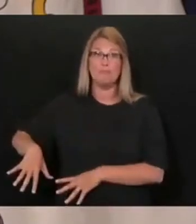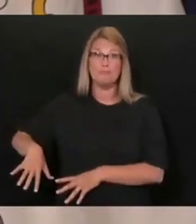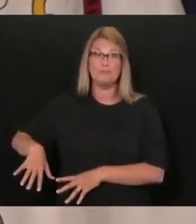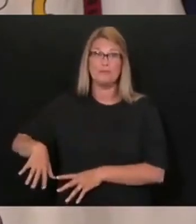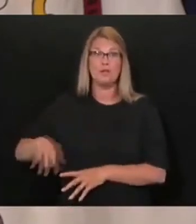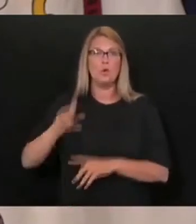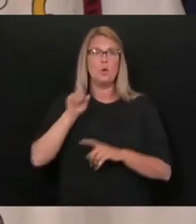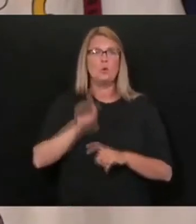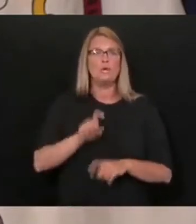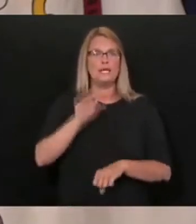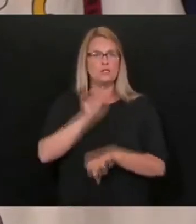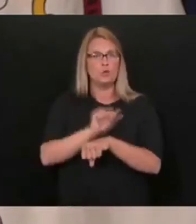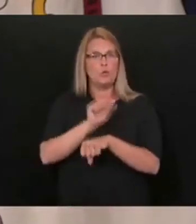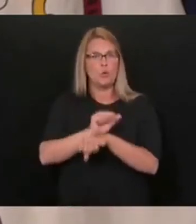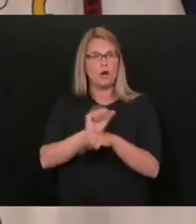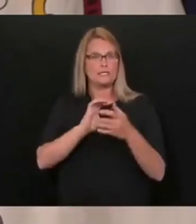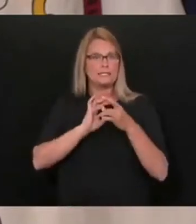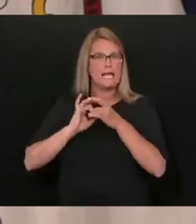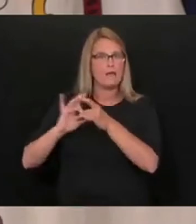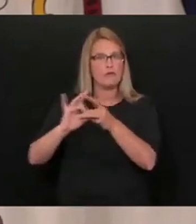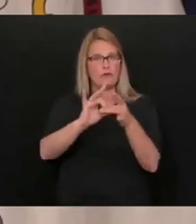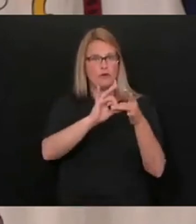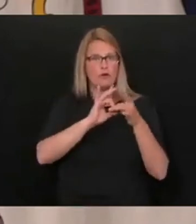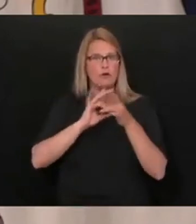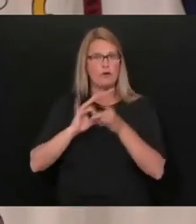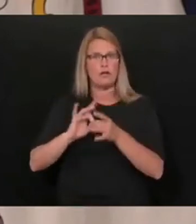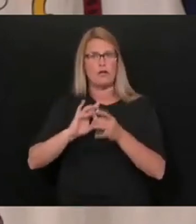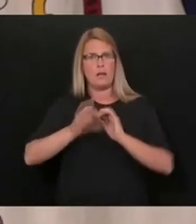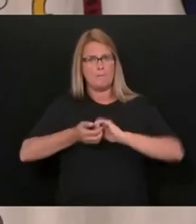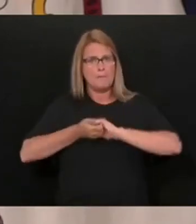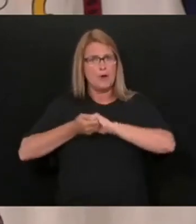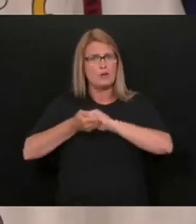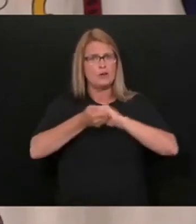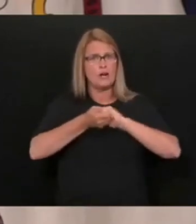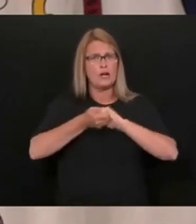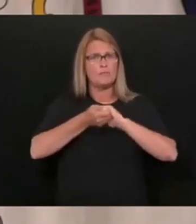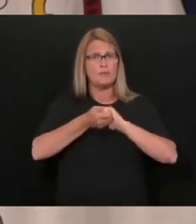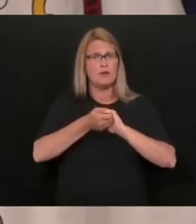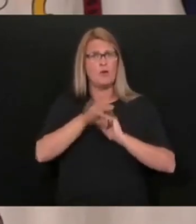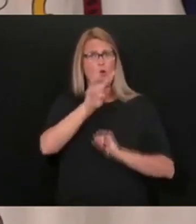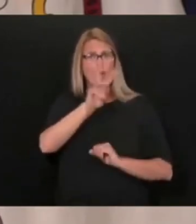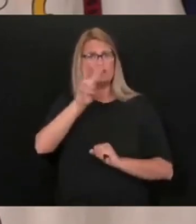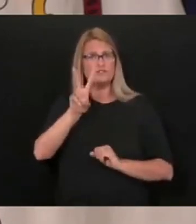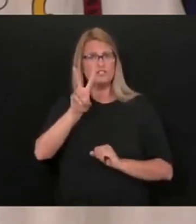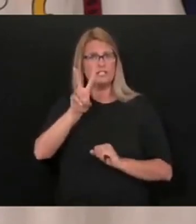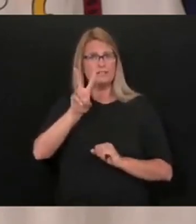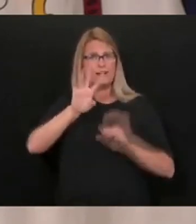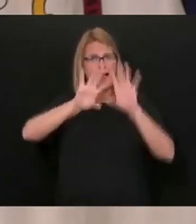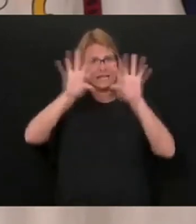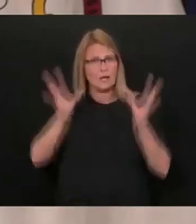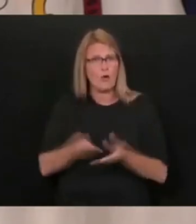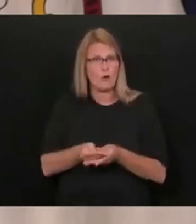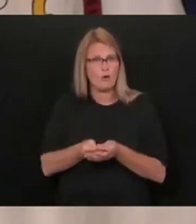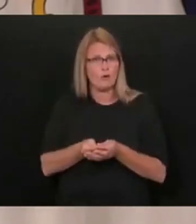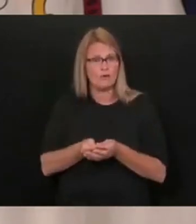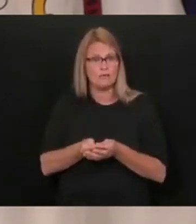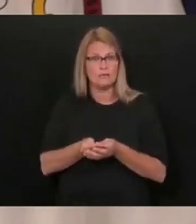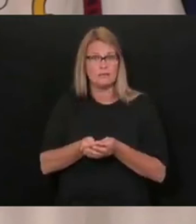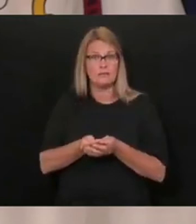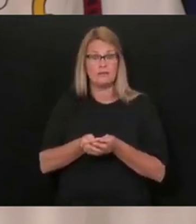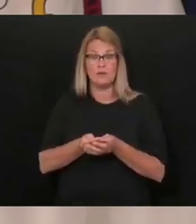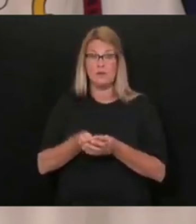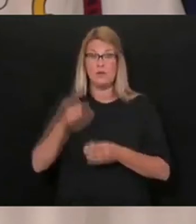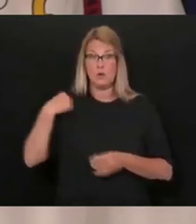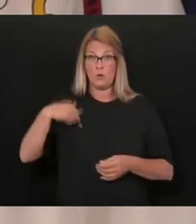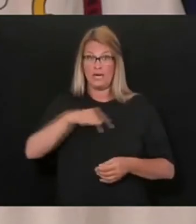work together as absolute West Virginians. And, and, and at the end of the day, when I came to